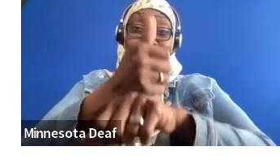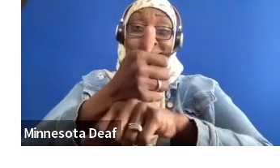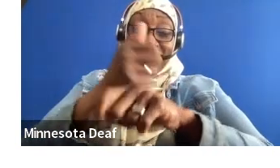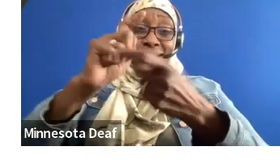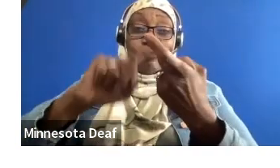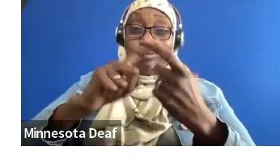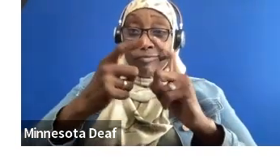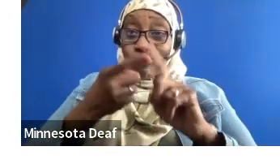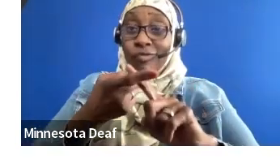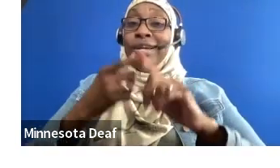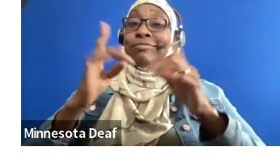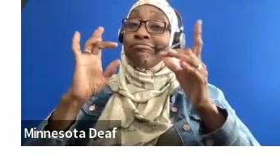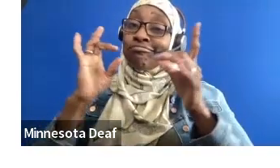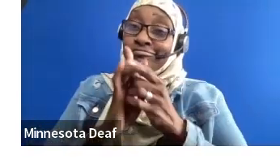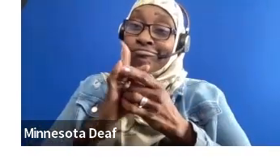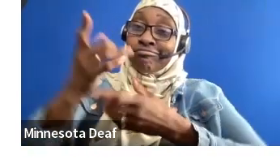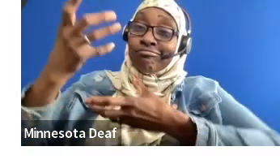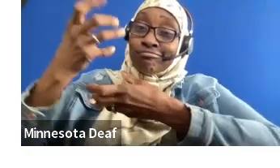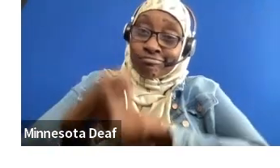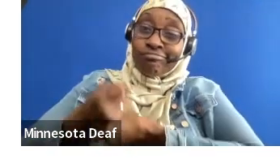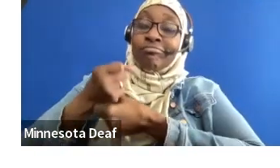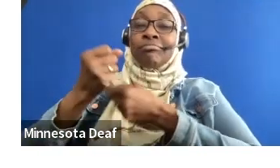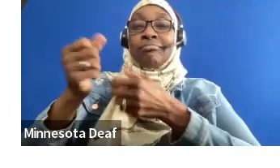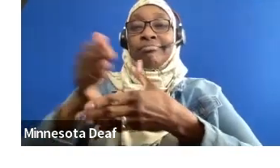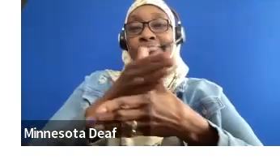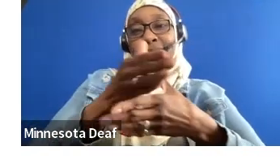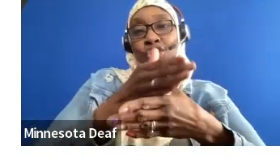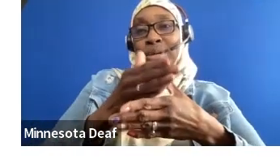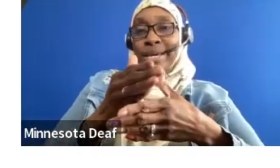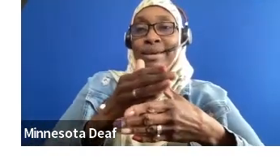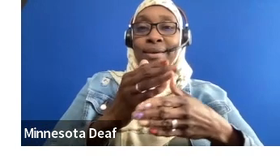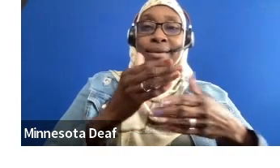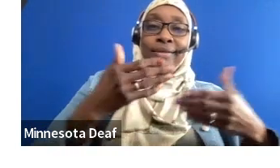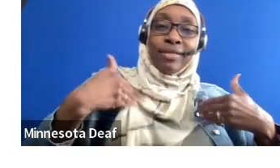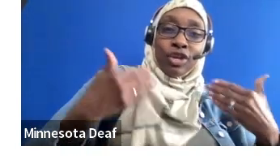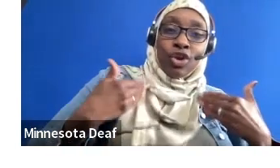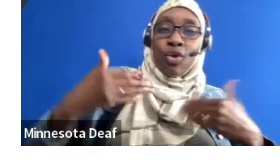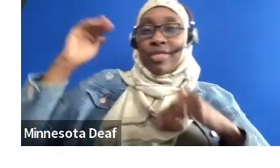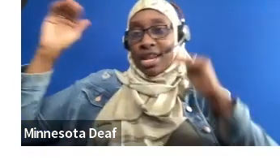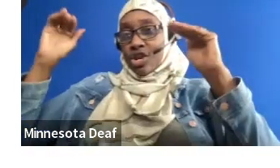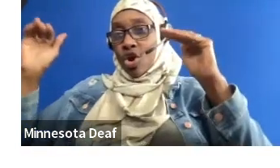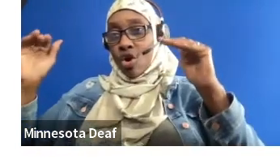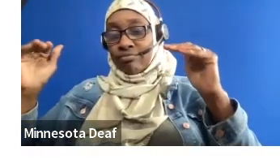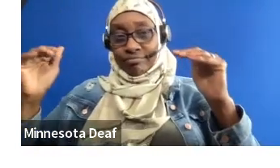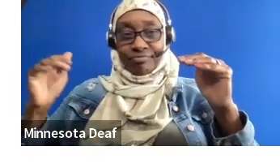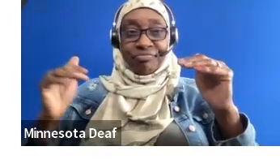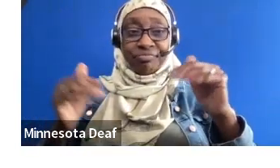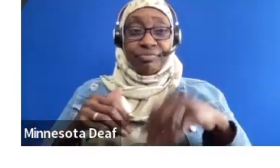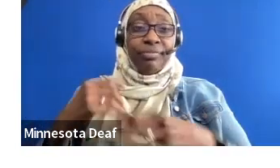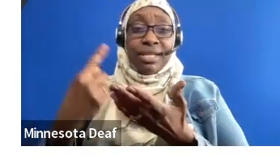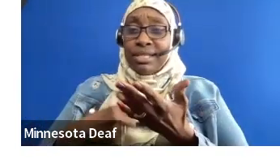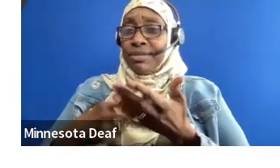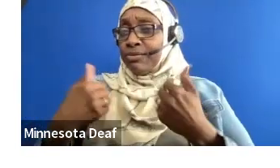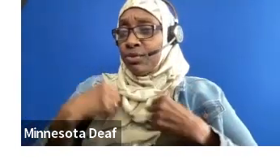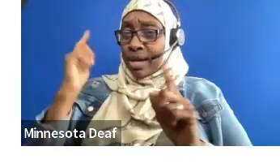to be that positive adult figure in their lives. We do have goal setting sometimes, right? But this can look very, very